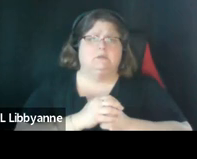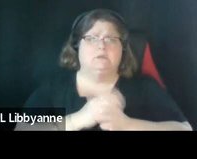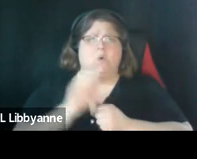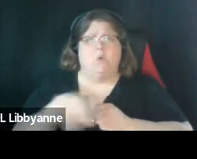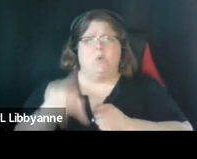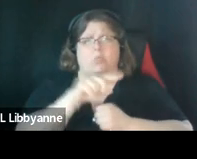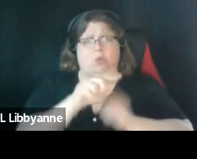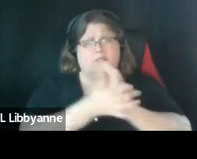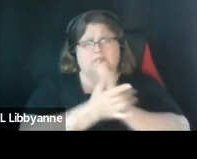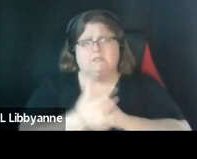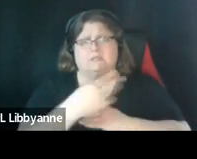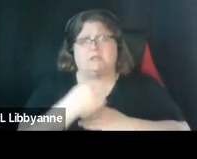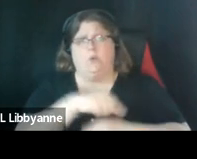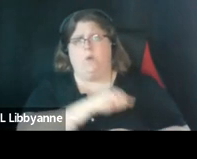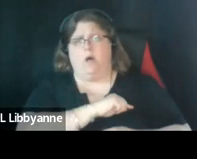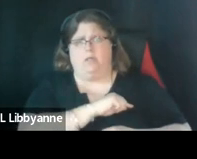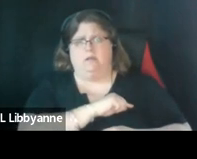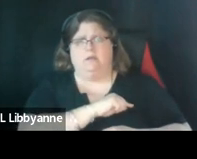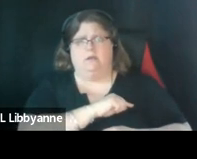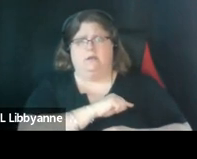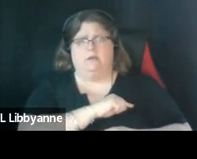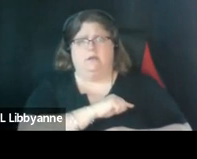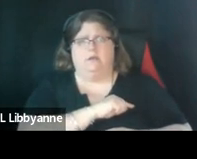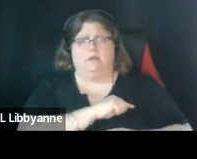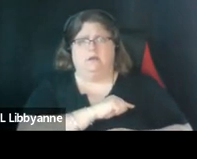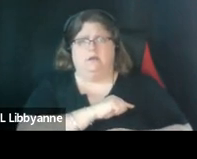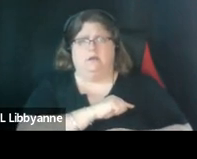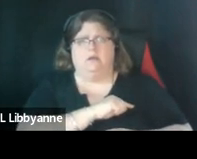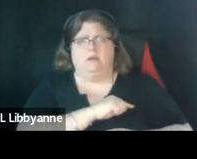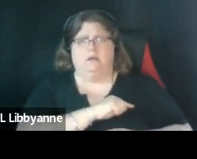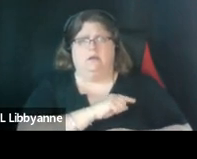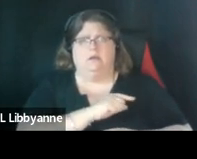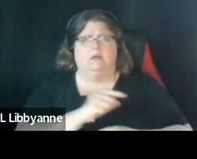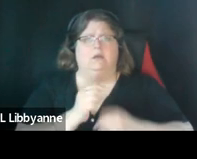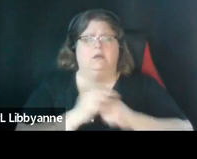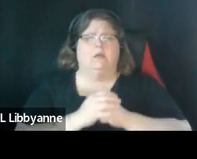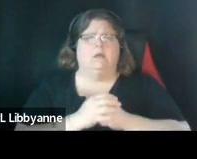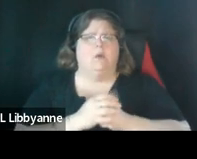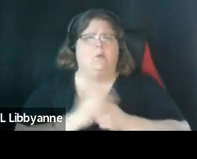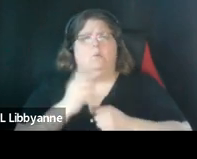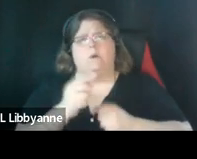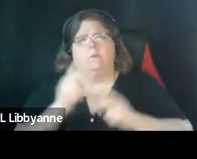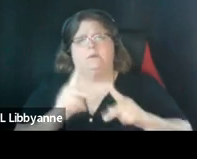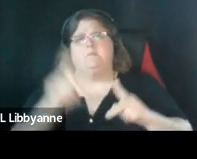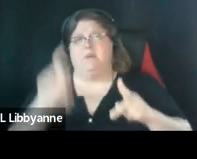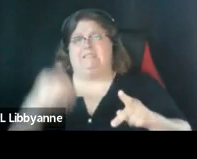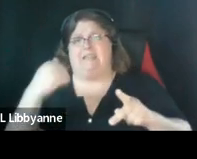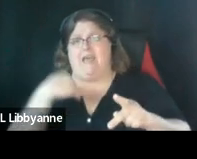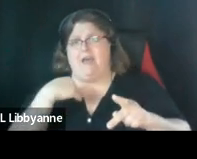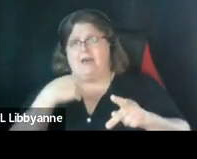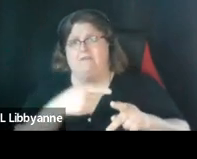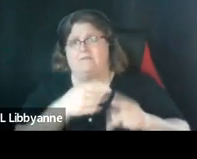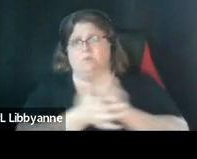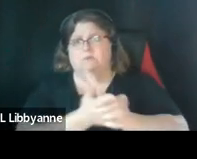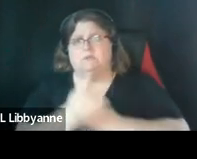skills and qualities of a candidate that uh that the candidate must have and those skills and qualities um